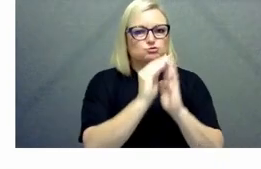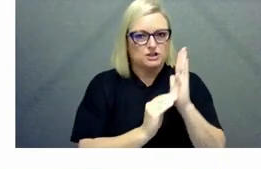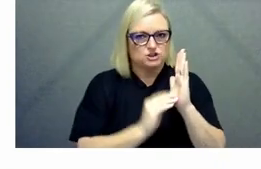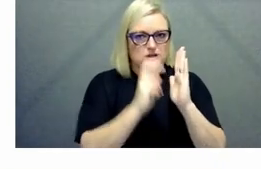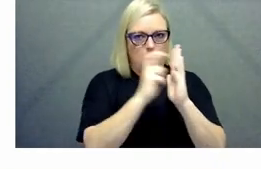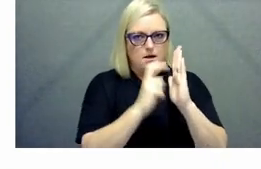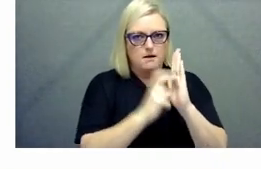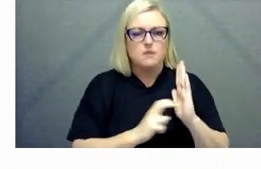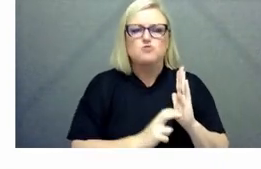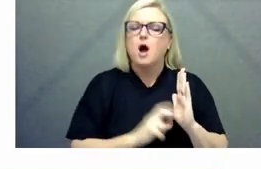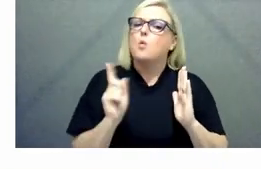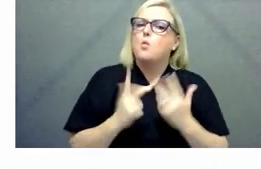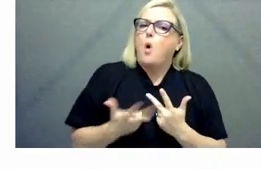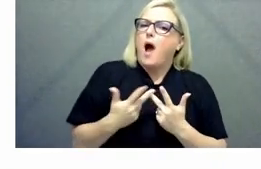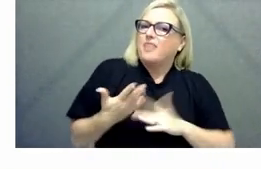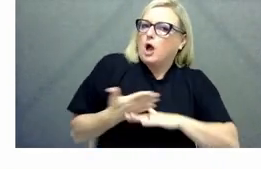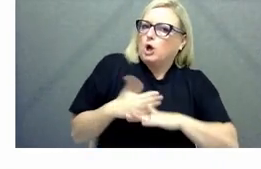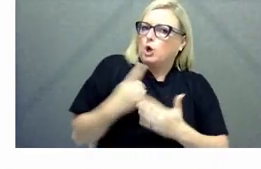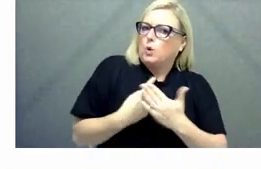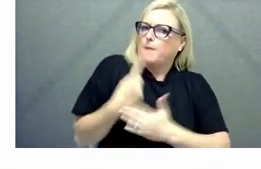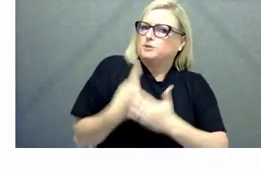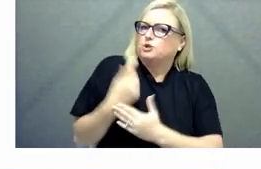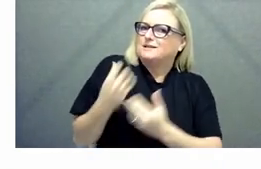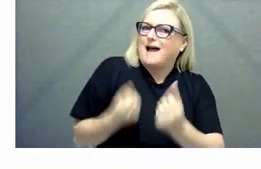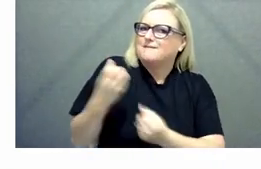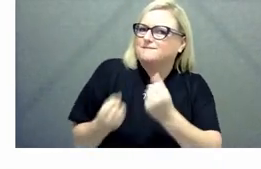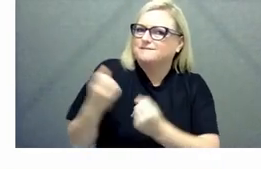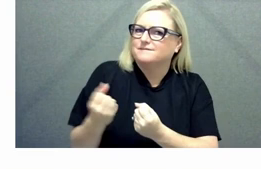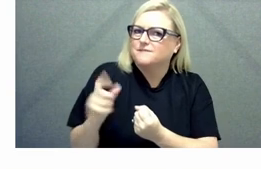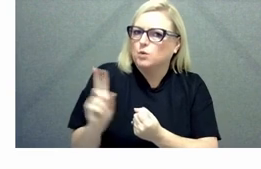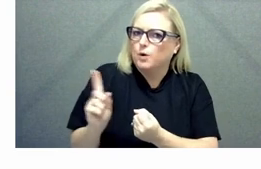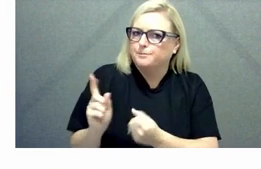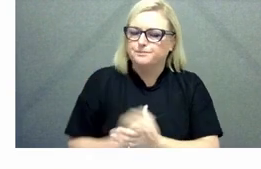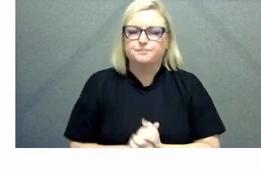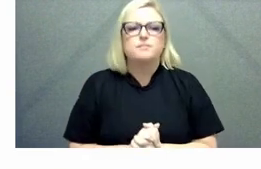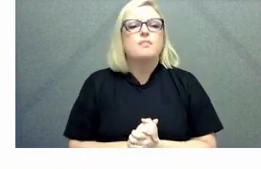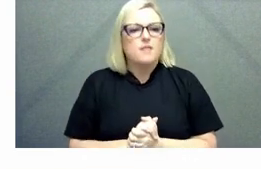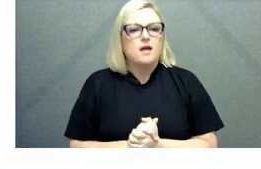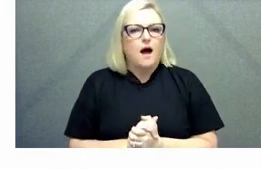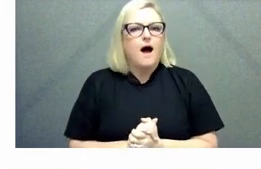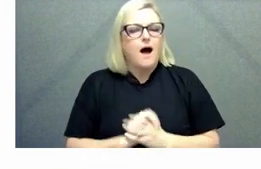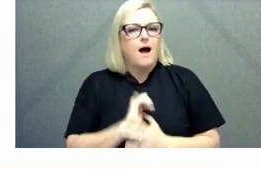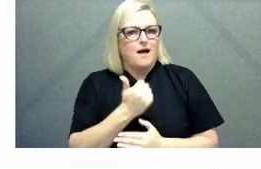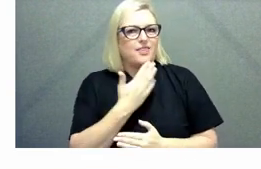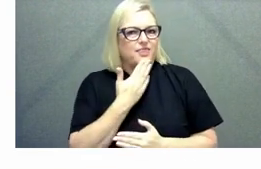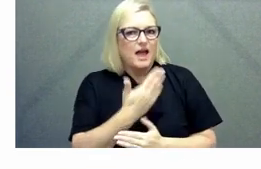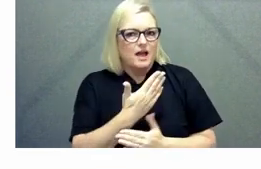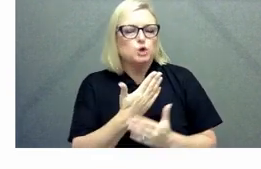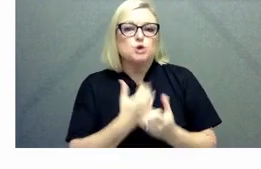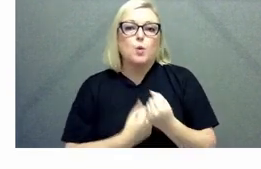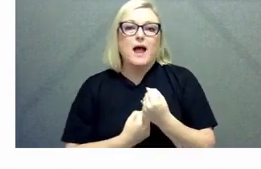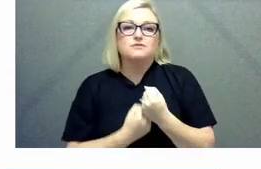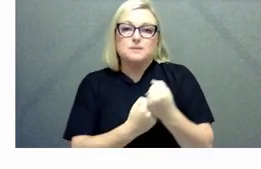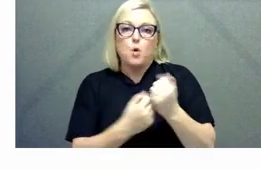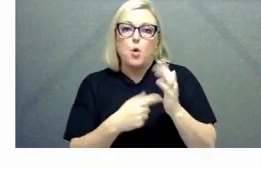yeah thanks aj so uh we are doing some work on some support tools around this uh